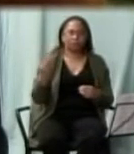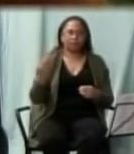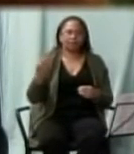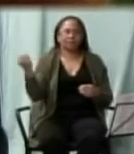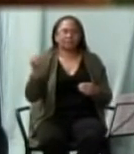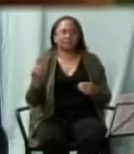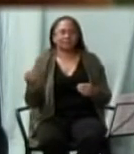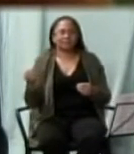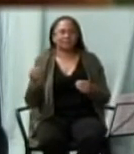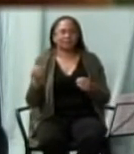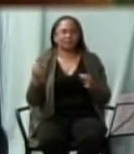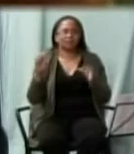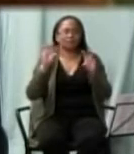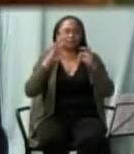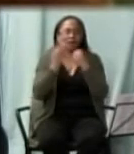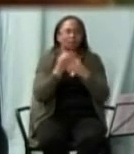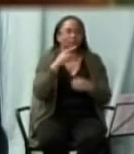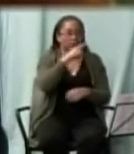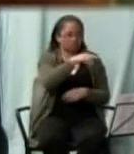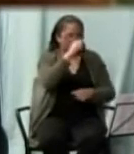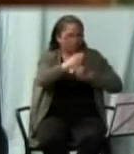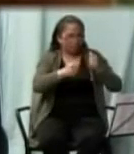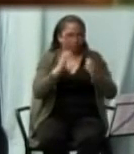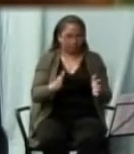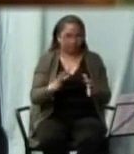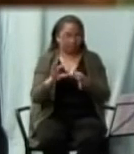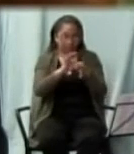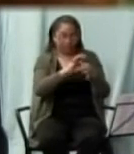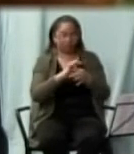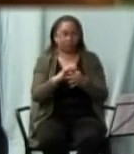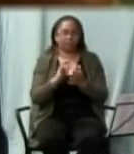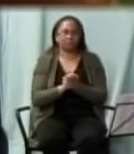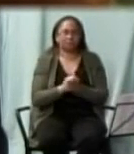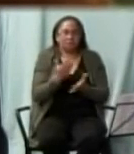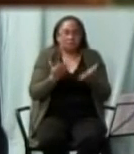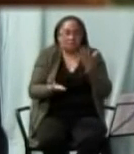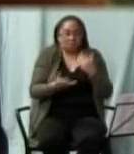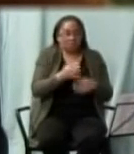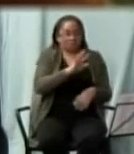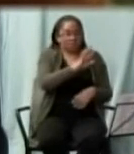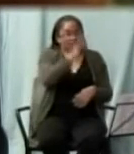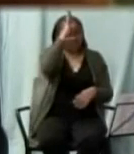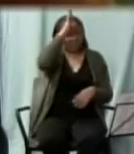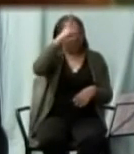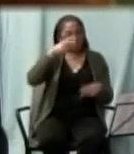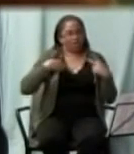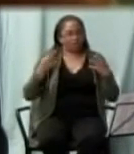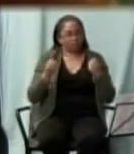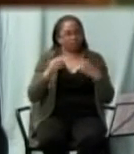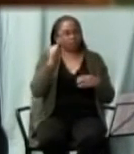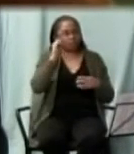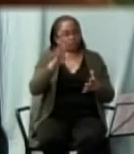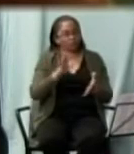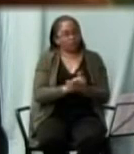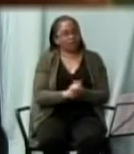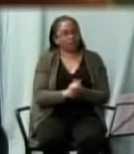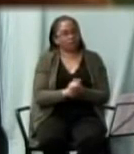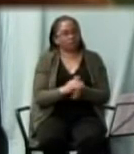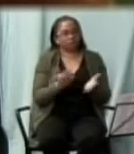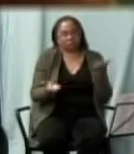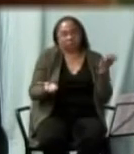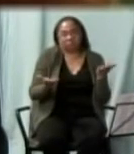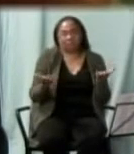I said well either Tiger's father had many wives or he was very spunky